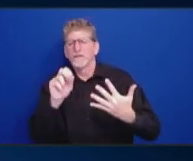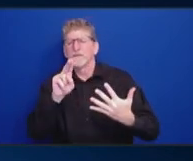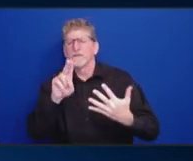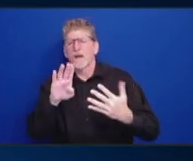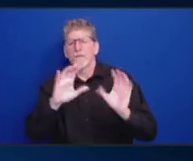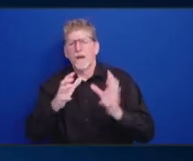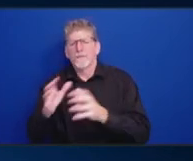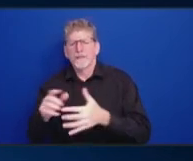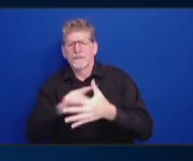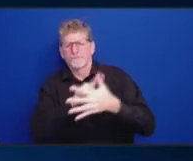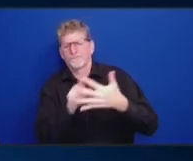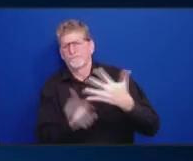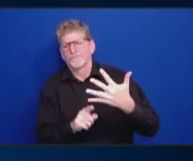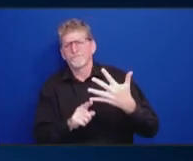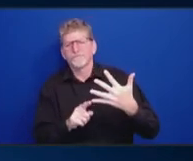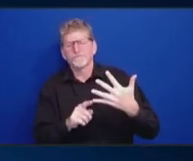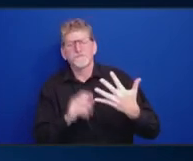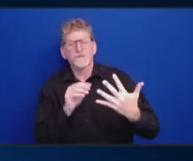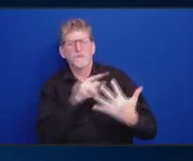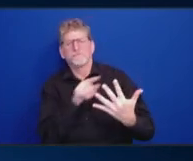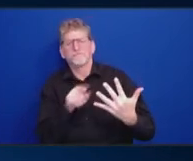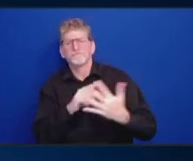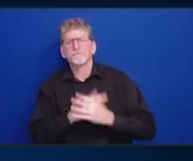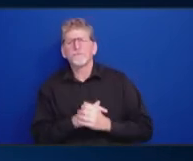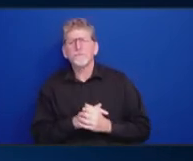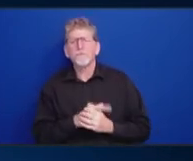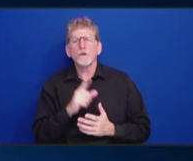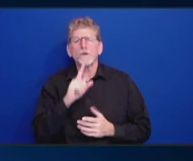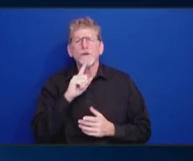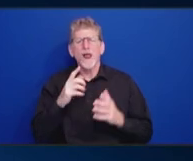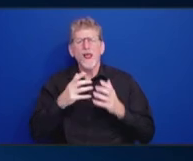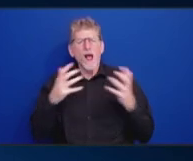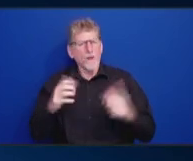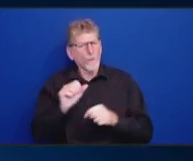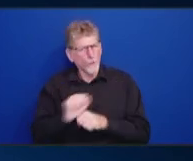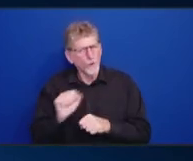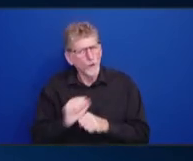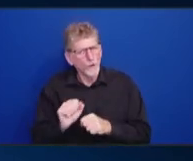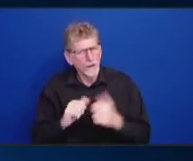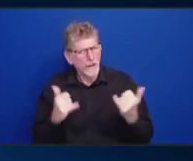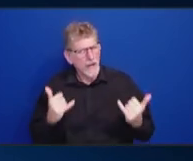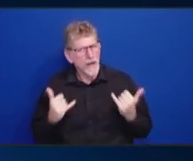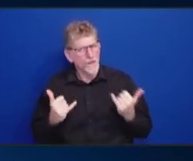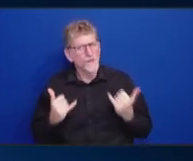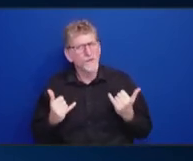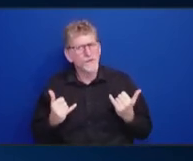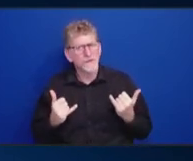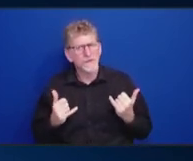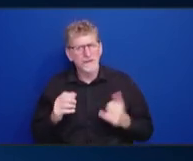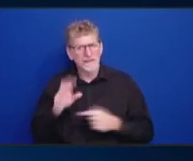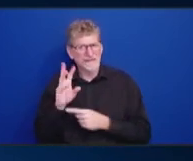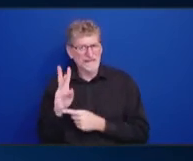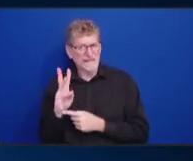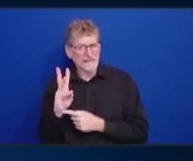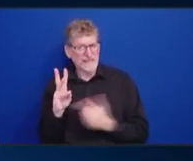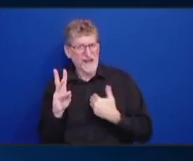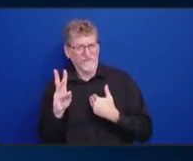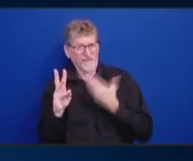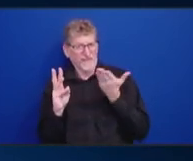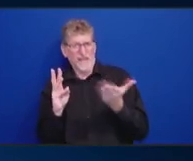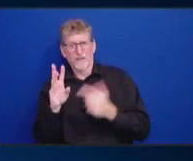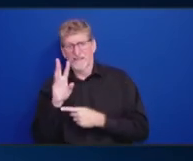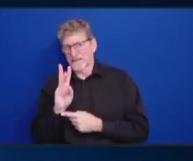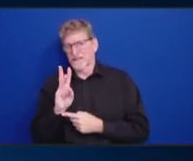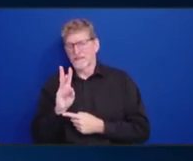commissioners, that is a lot of work with five subcommittees. Right now, we have six. And so, I would just keep that in